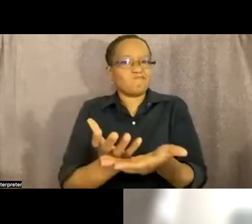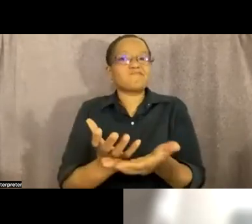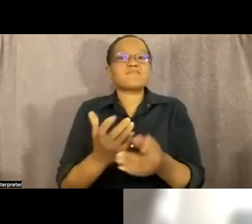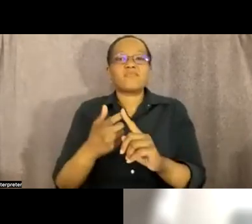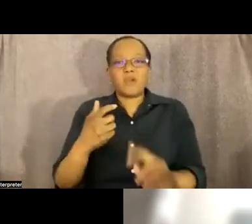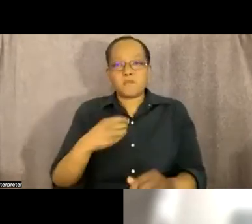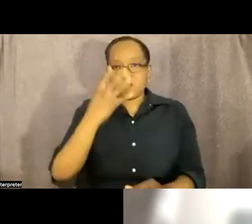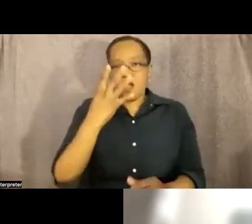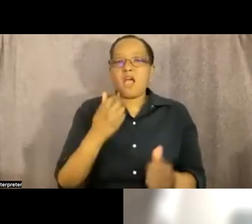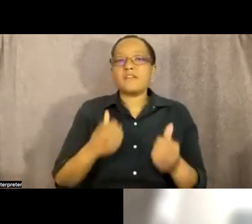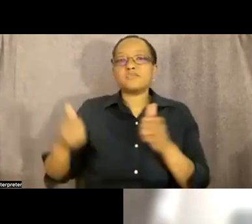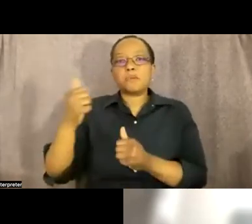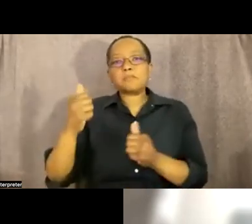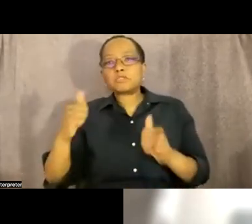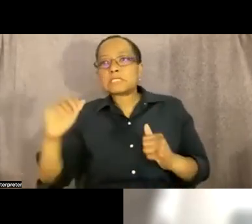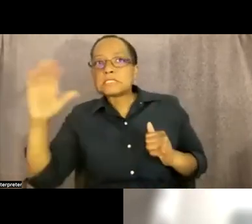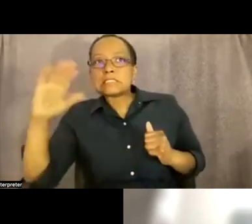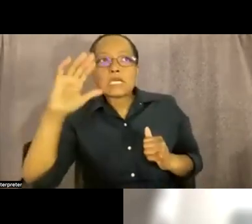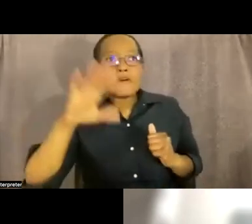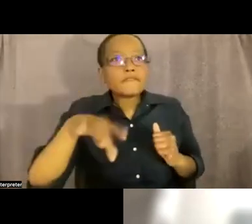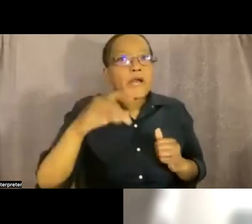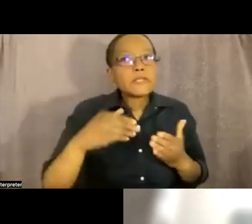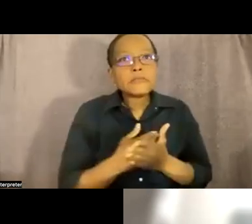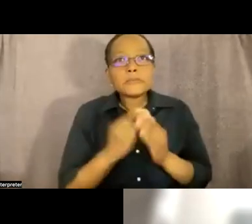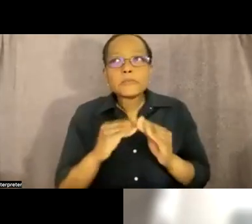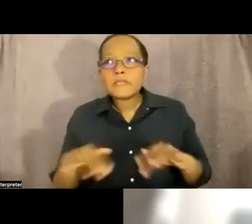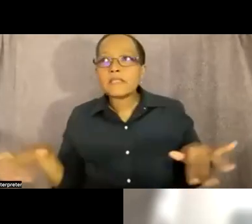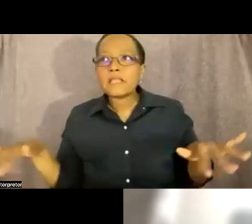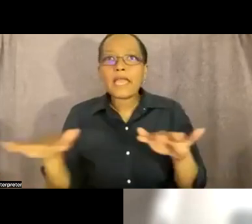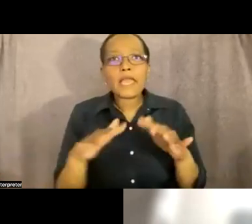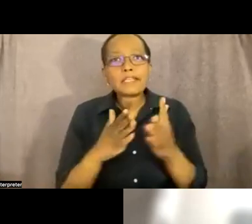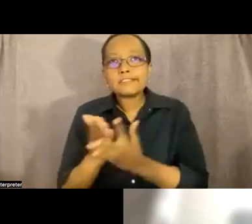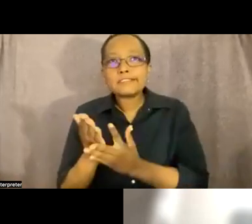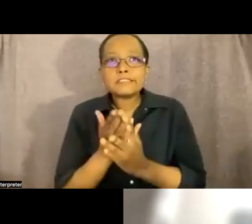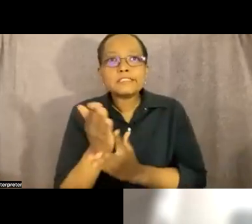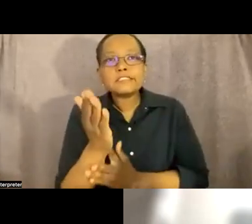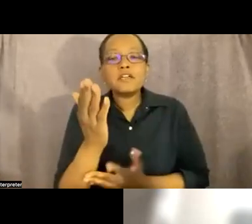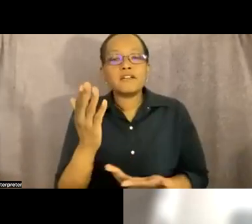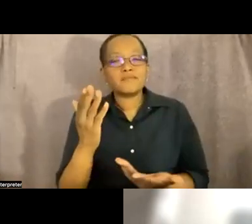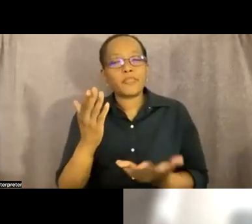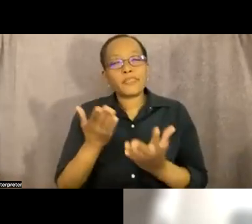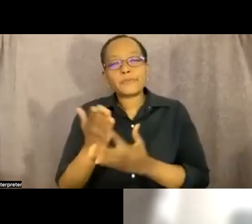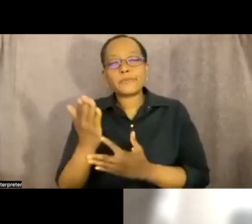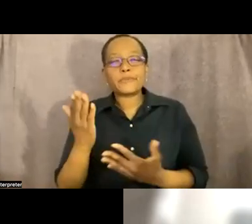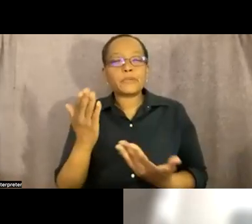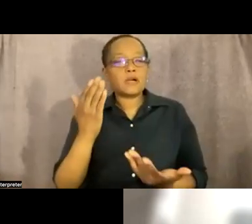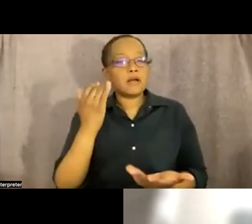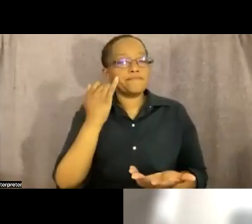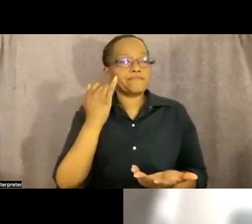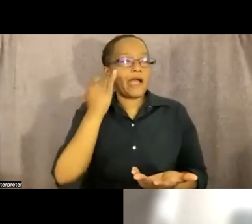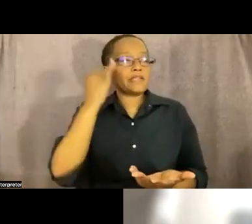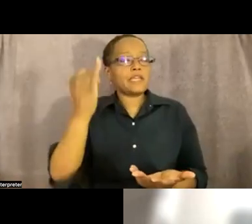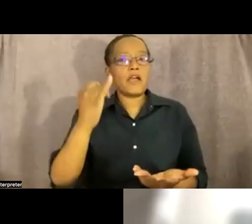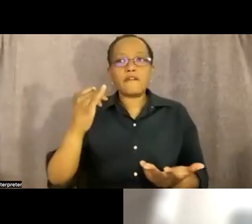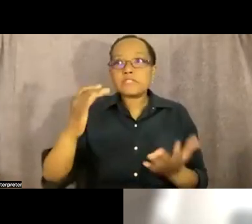trying to find a new land through the uh basically the doctrine of you know discovery